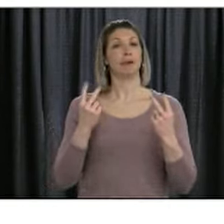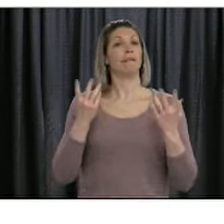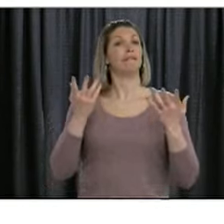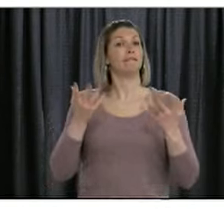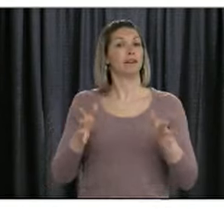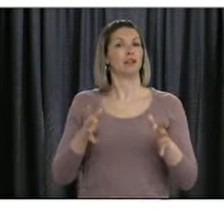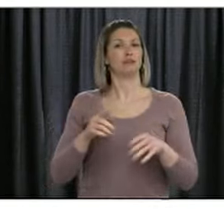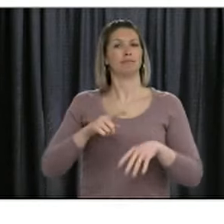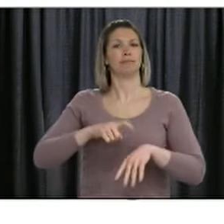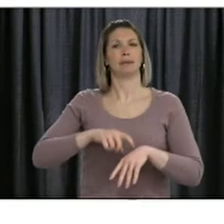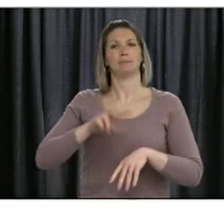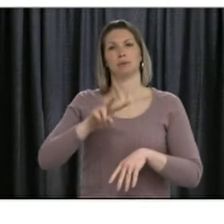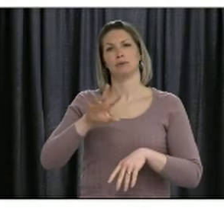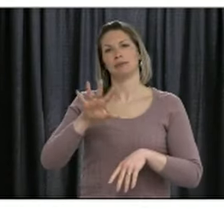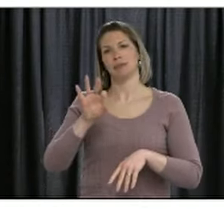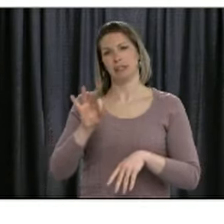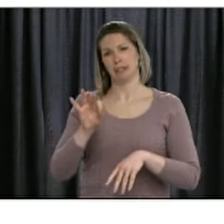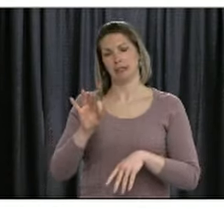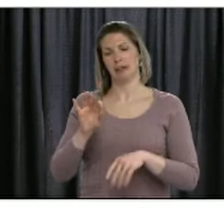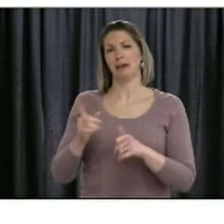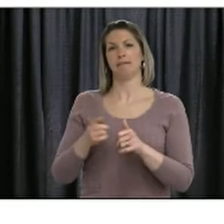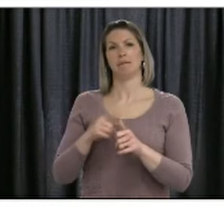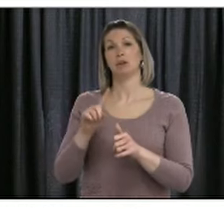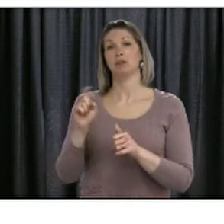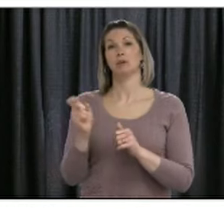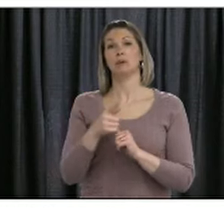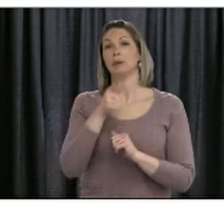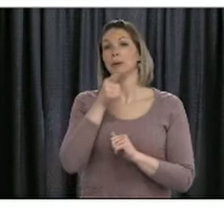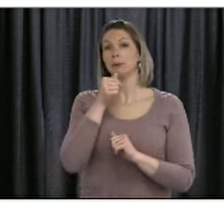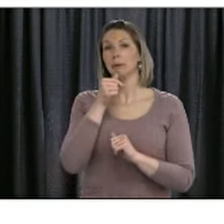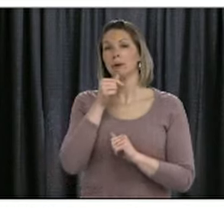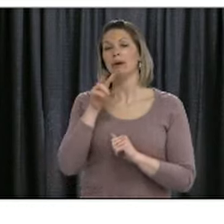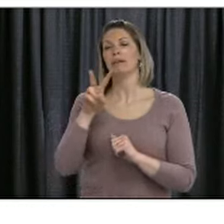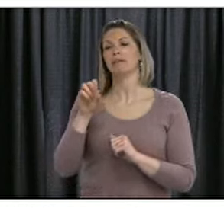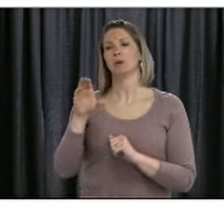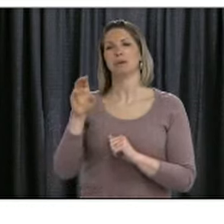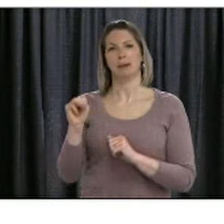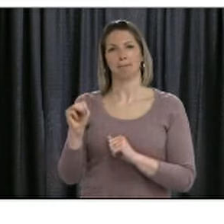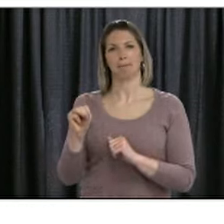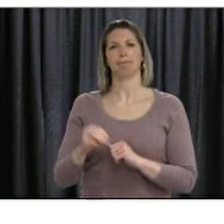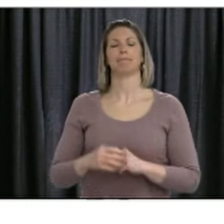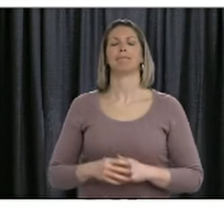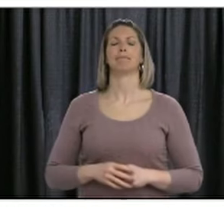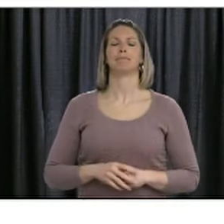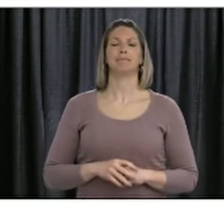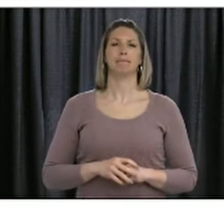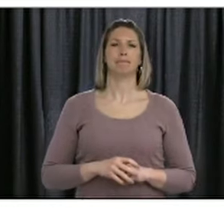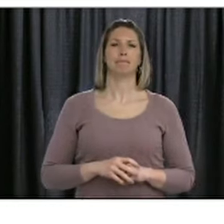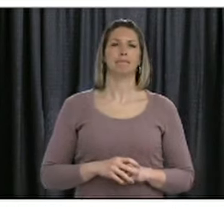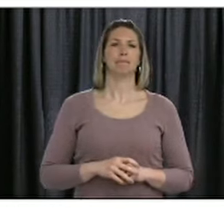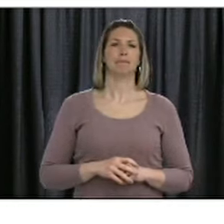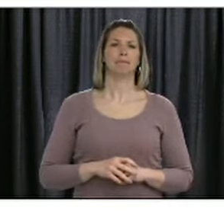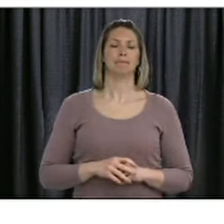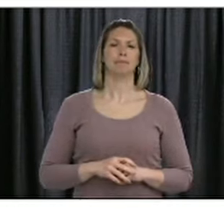questions can be emailed. Our first questions today are from Ben Murphy of VOCM News. Please go ahead.